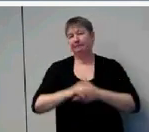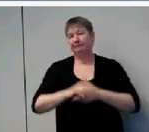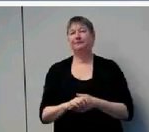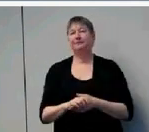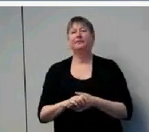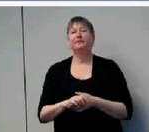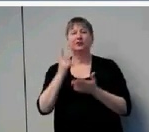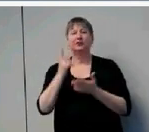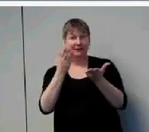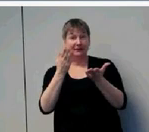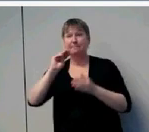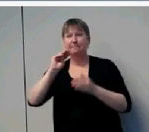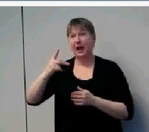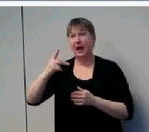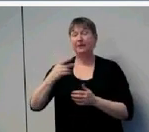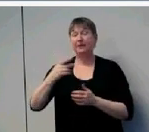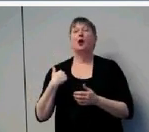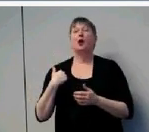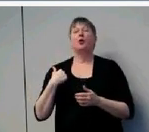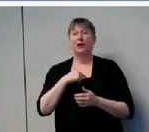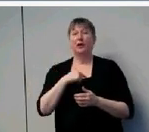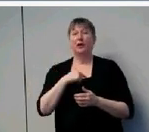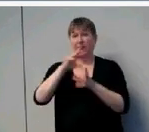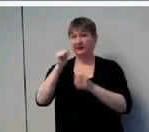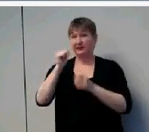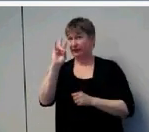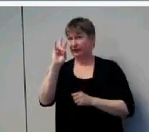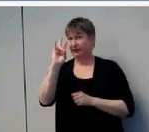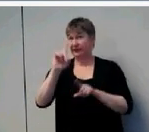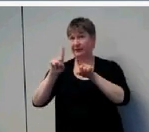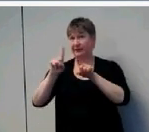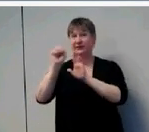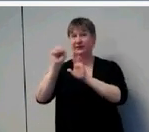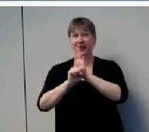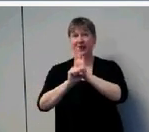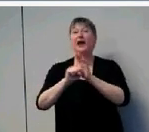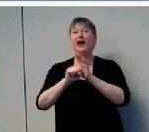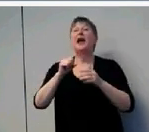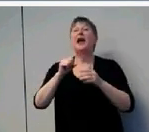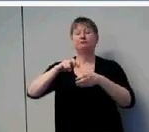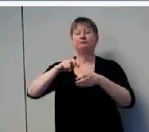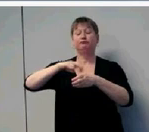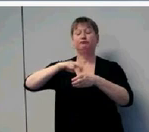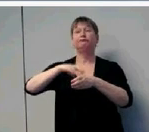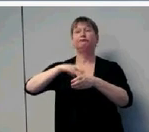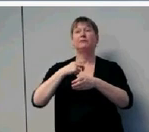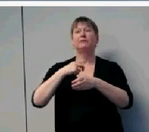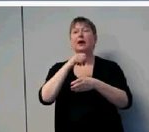And we had a low attrition rate that was fortunate. It was less than 10 percent.